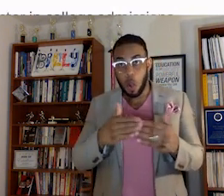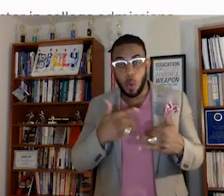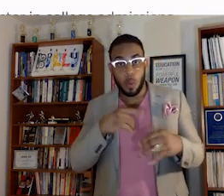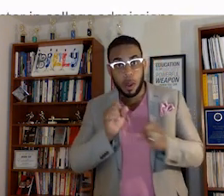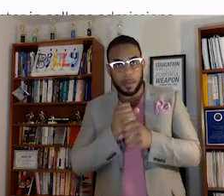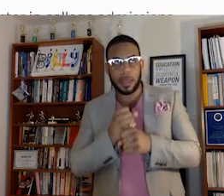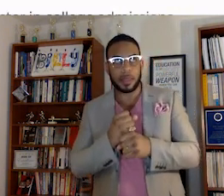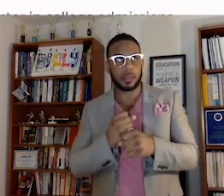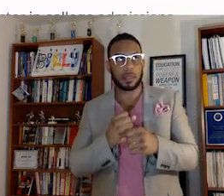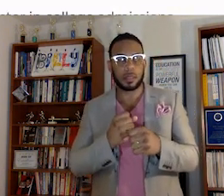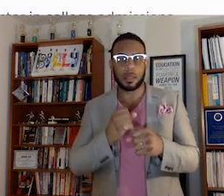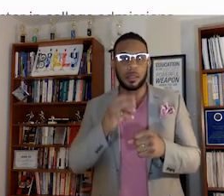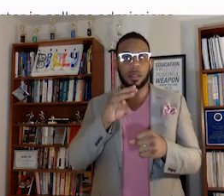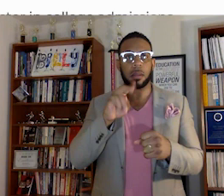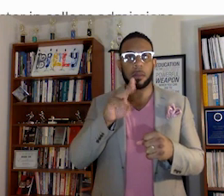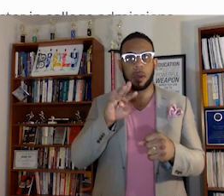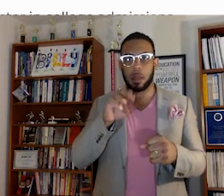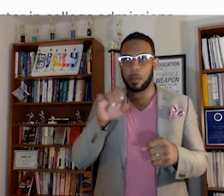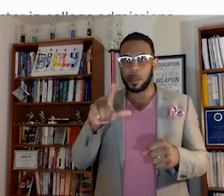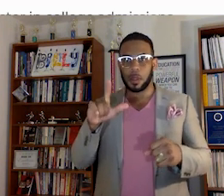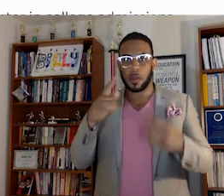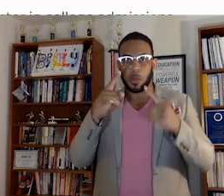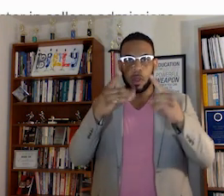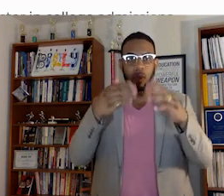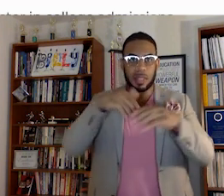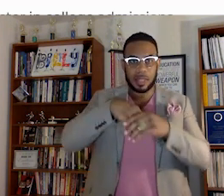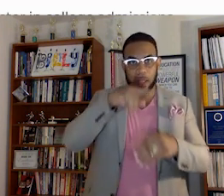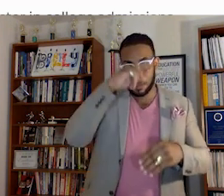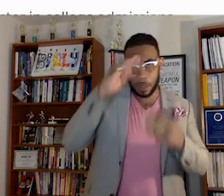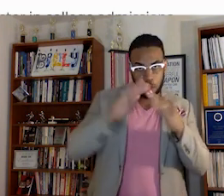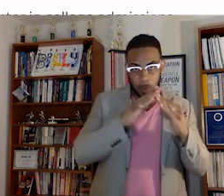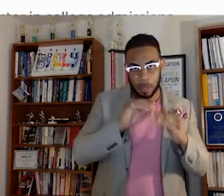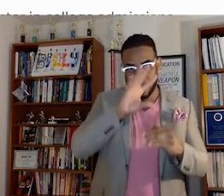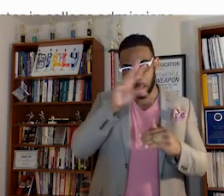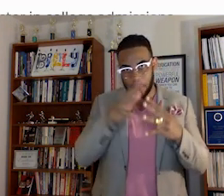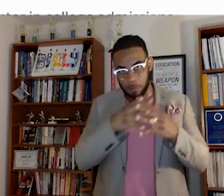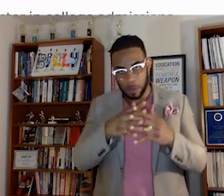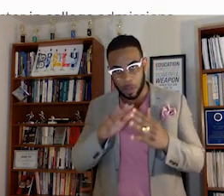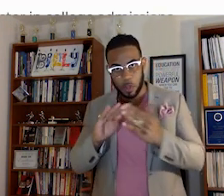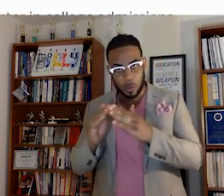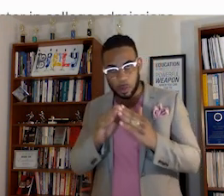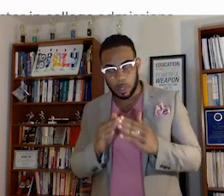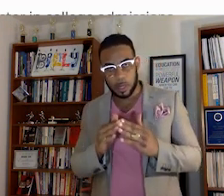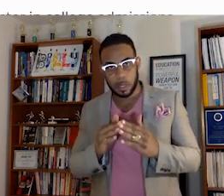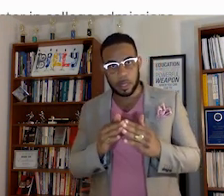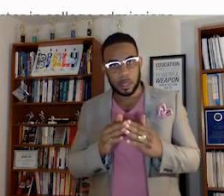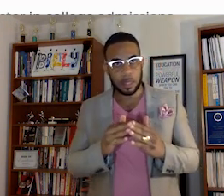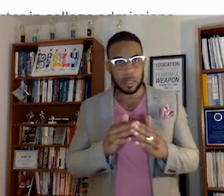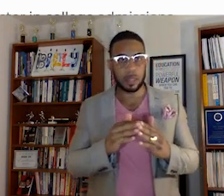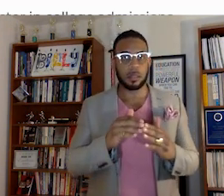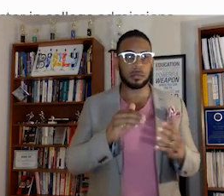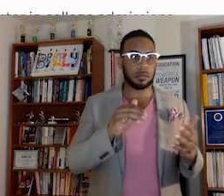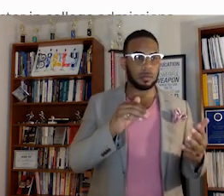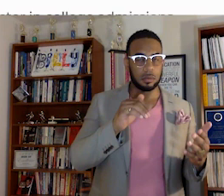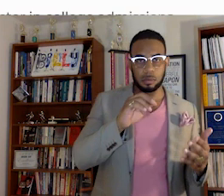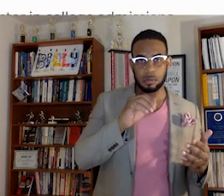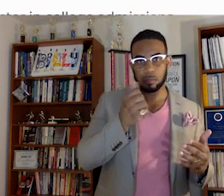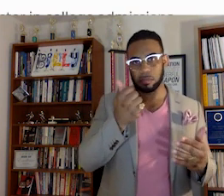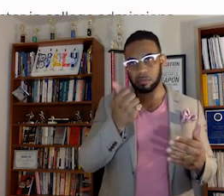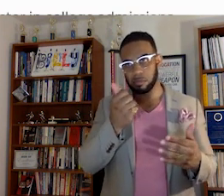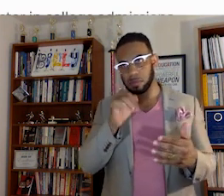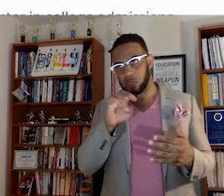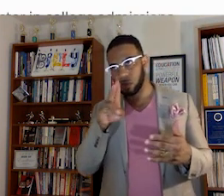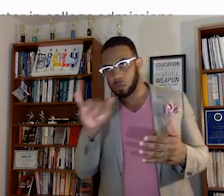making, you know, monumental breakthroughs inside the black community and African American community. Nate Sadie Tanner Molsel